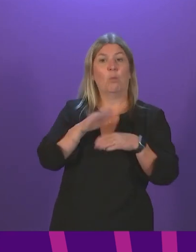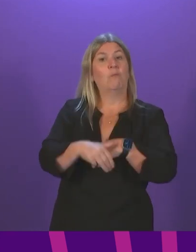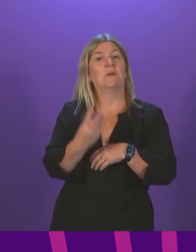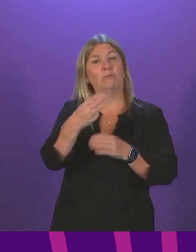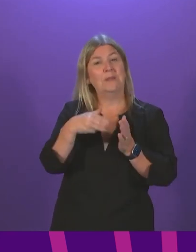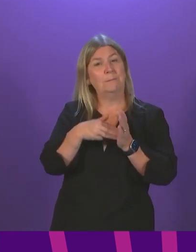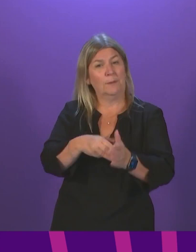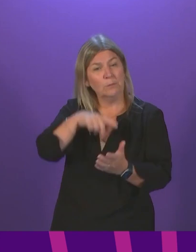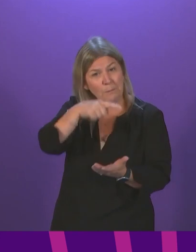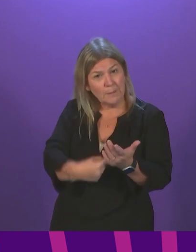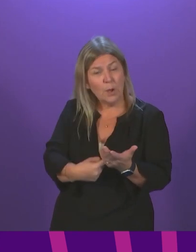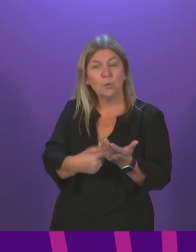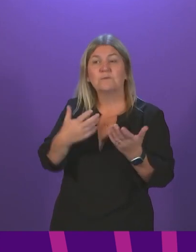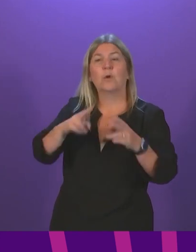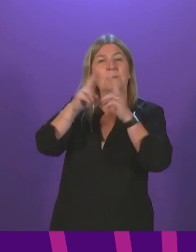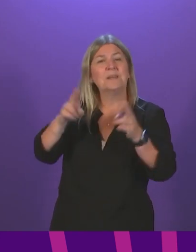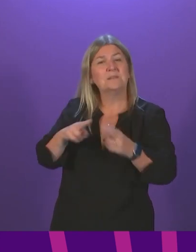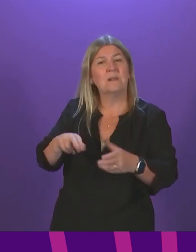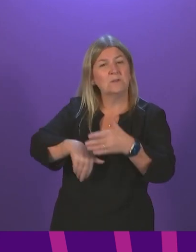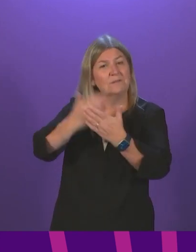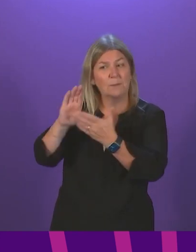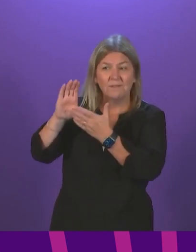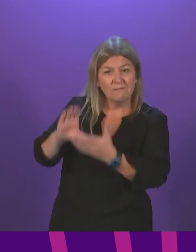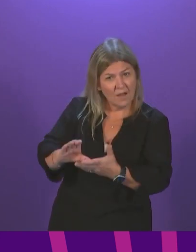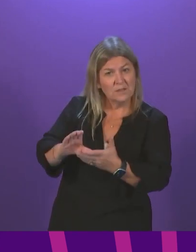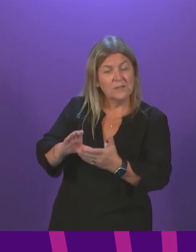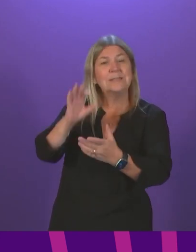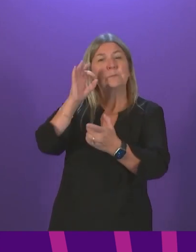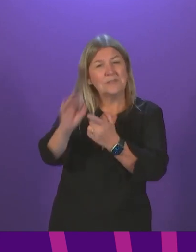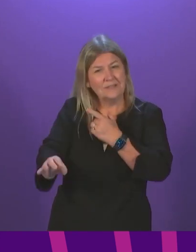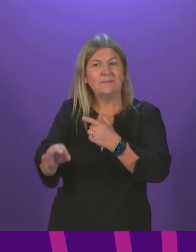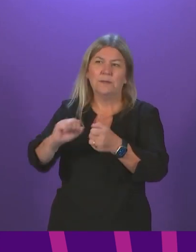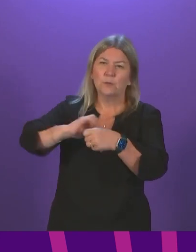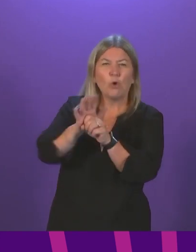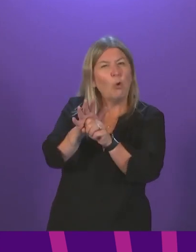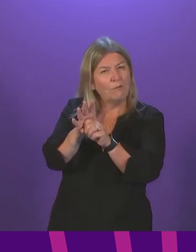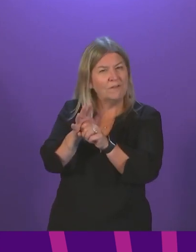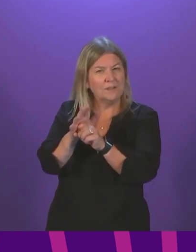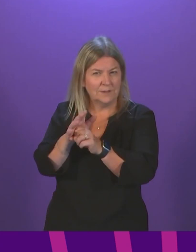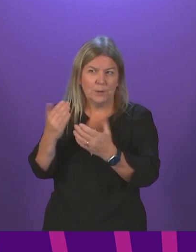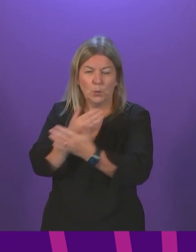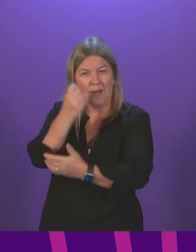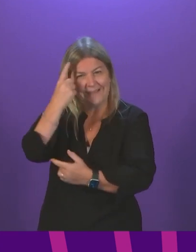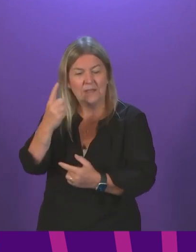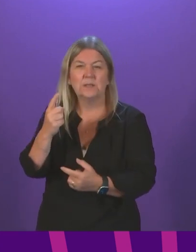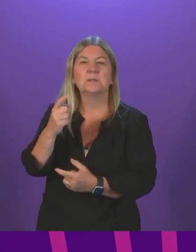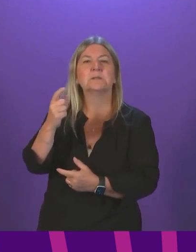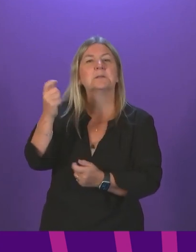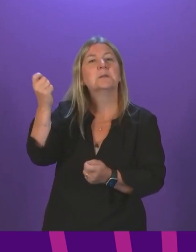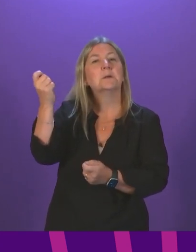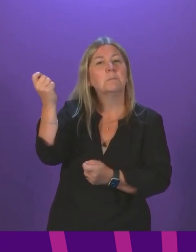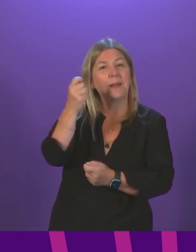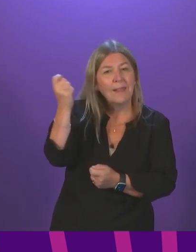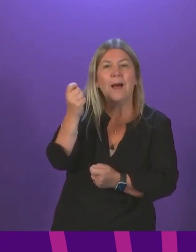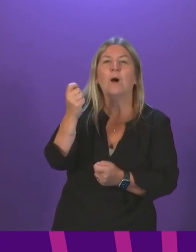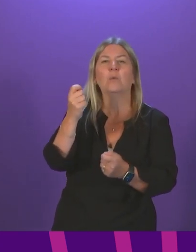our International Development Fund targeting COVID-specific initiatives in our partner countries, which are Malawi, Rwanda, Zambia